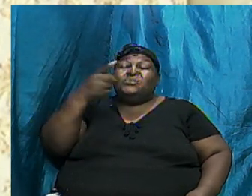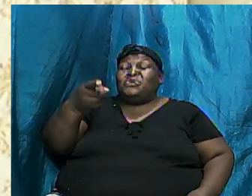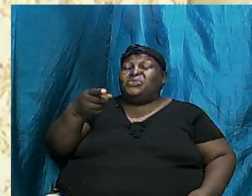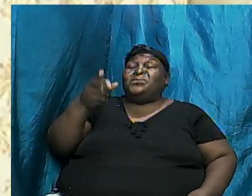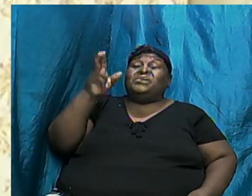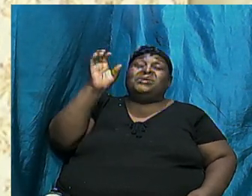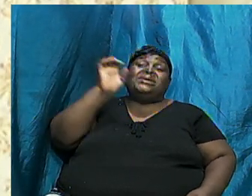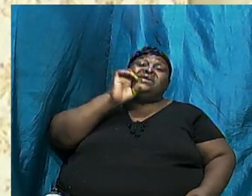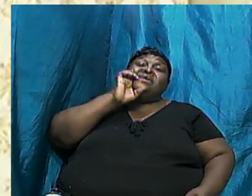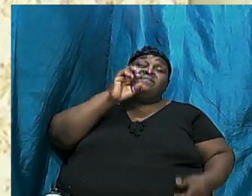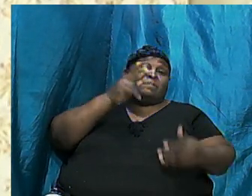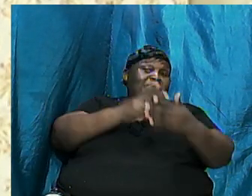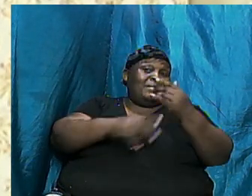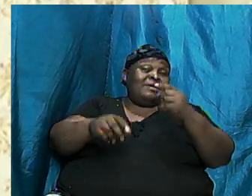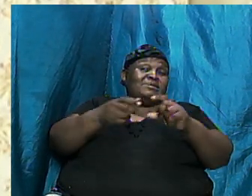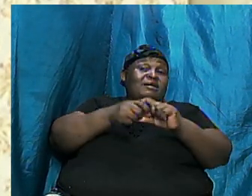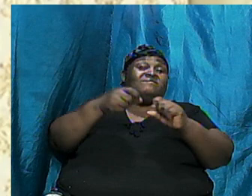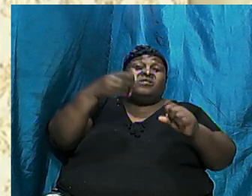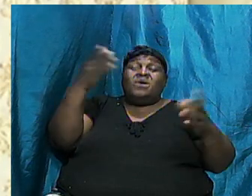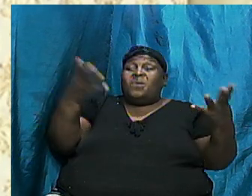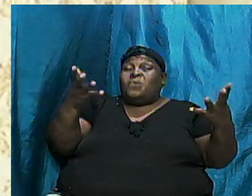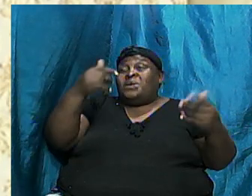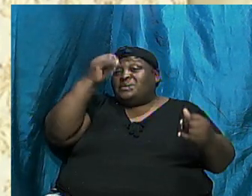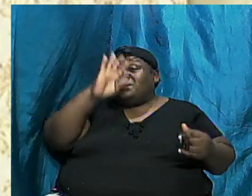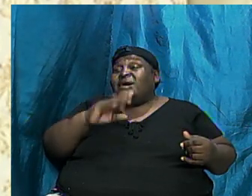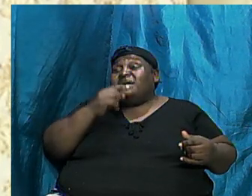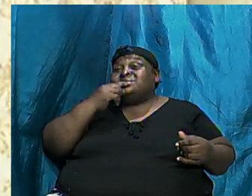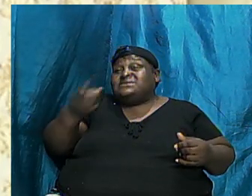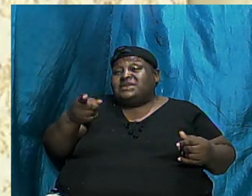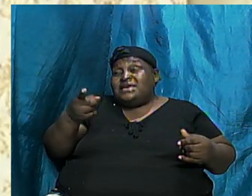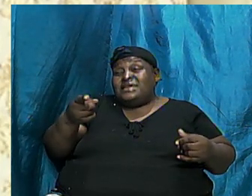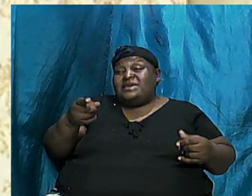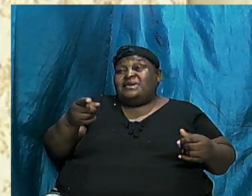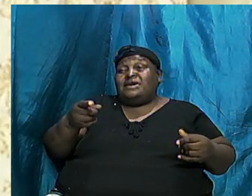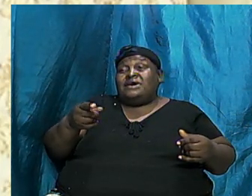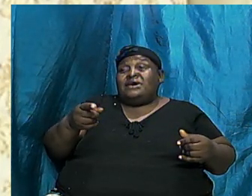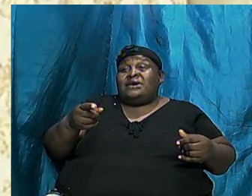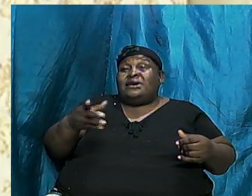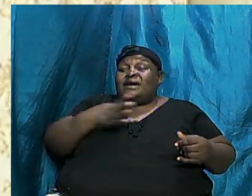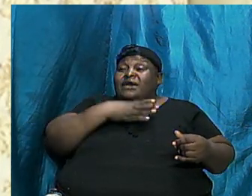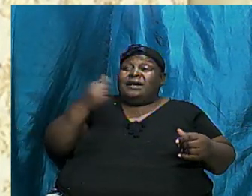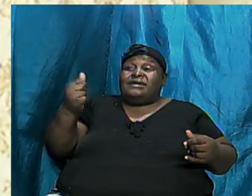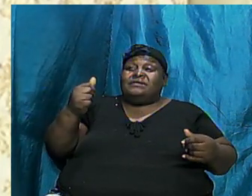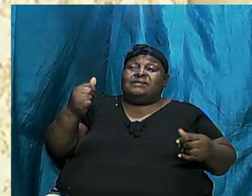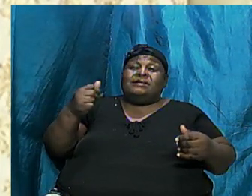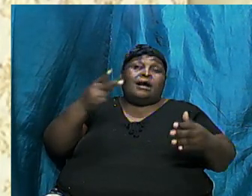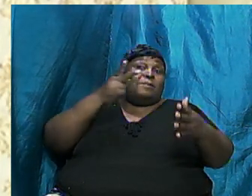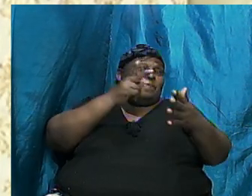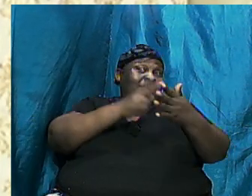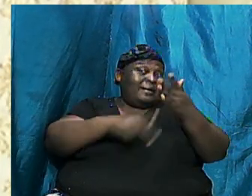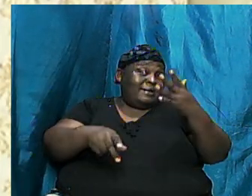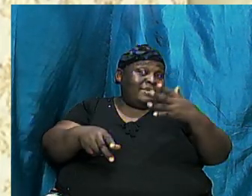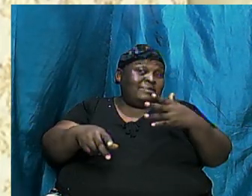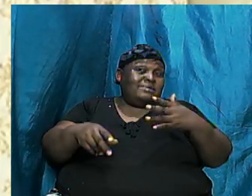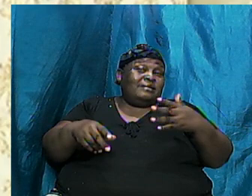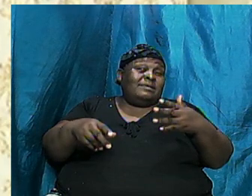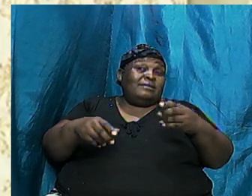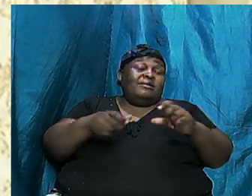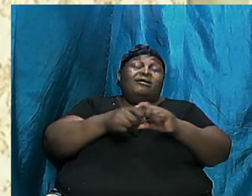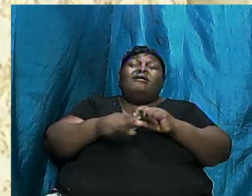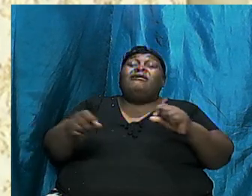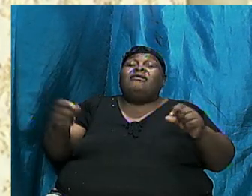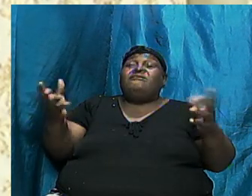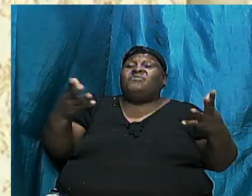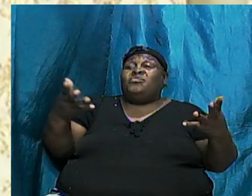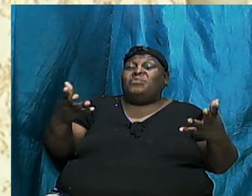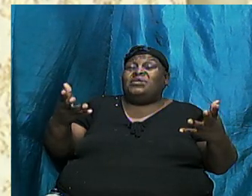he told her a part that was totally lie. So there was a part truth and a part lie. And that is